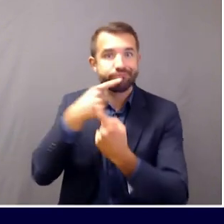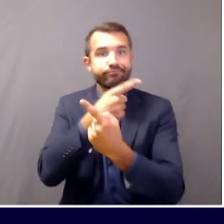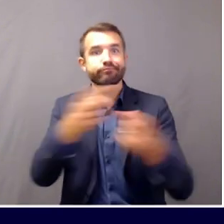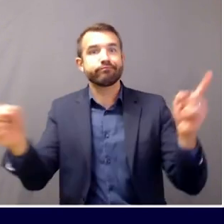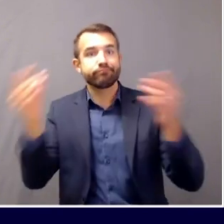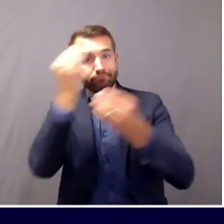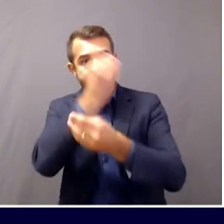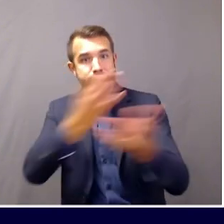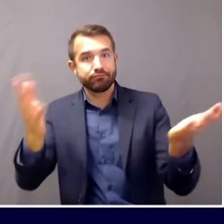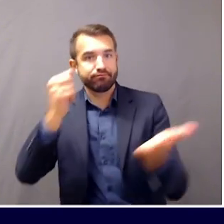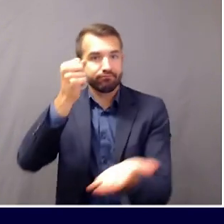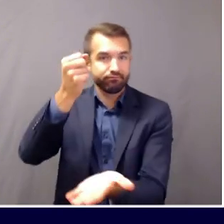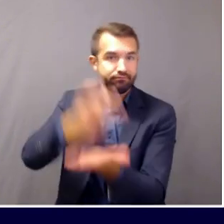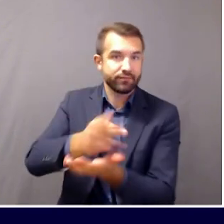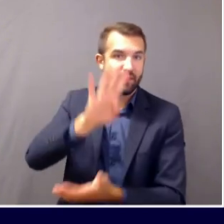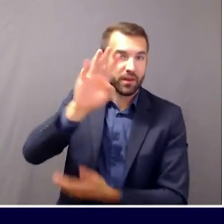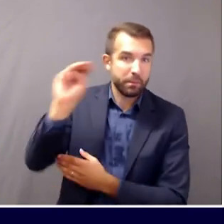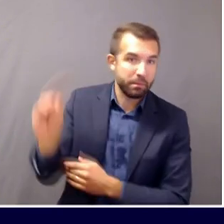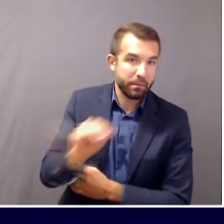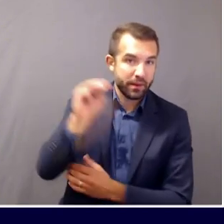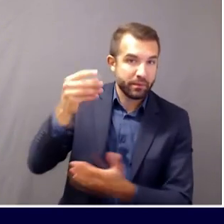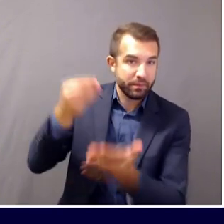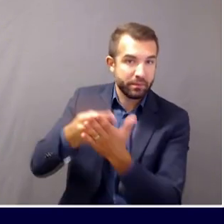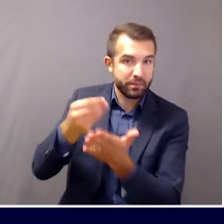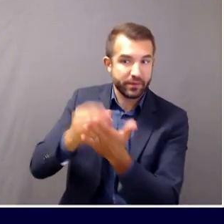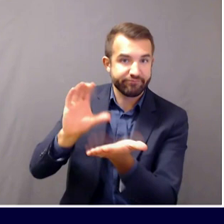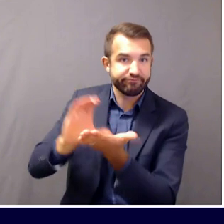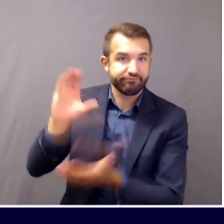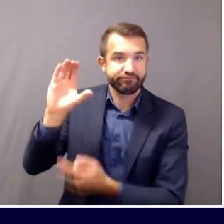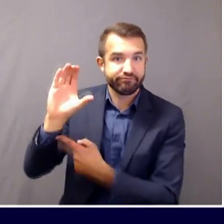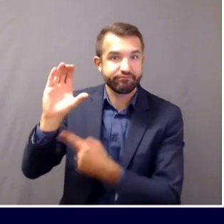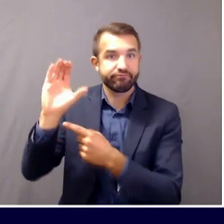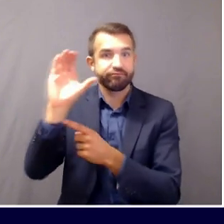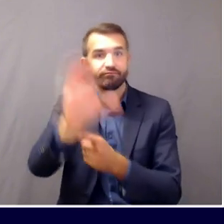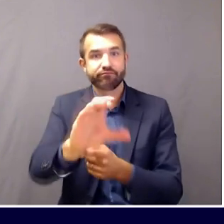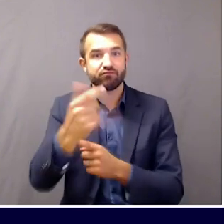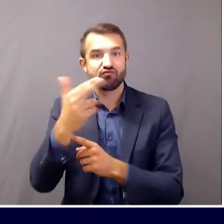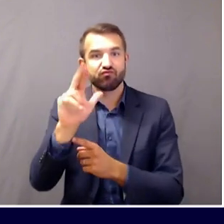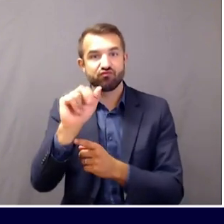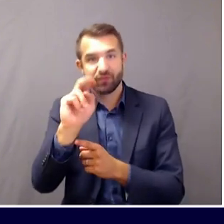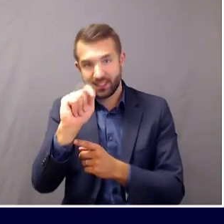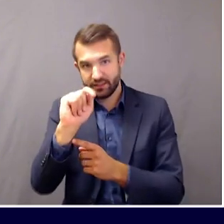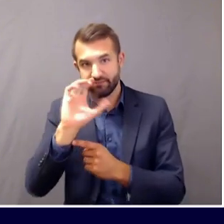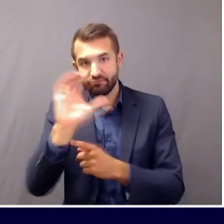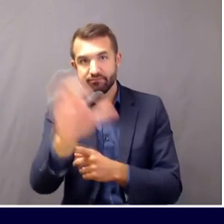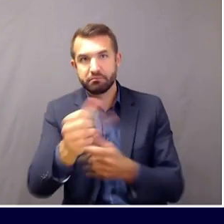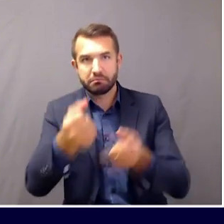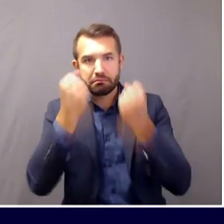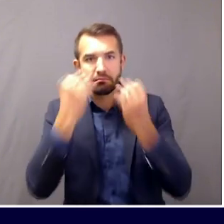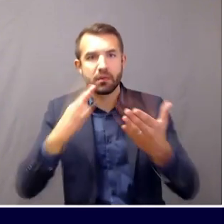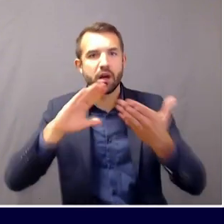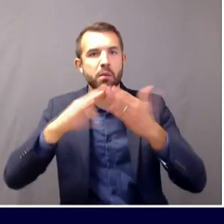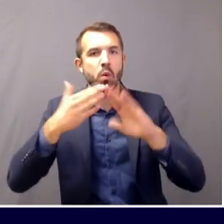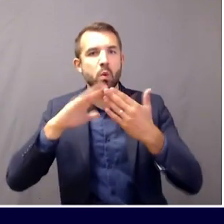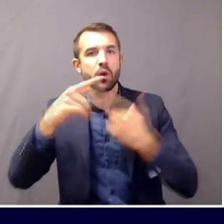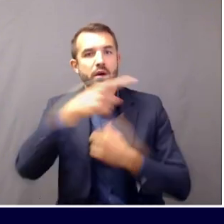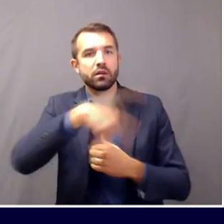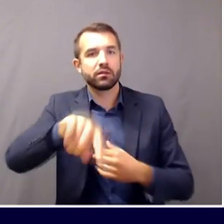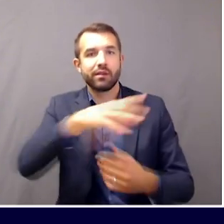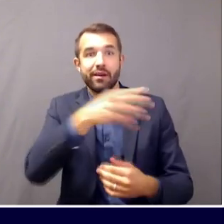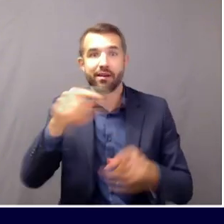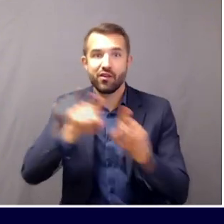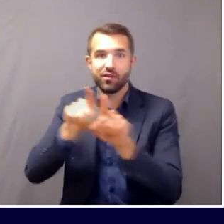million in grants to more than 80 municipalities and tribal governments across the state